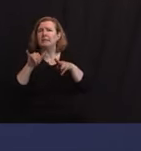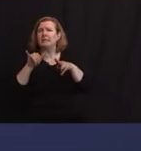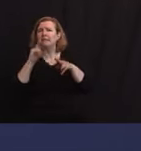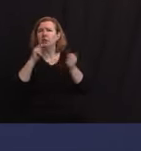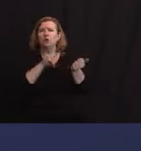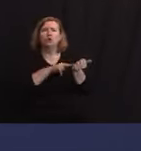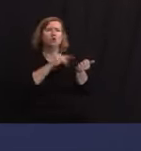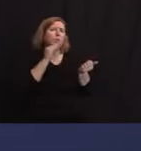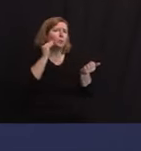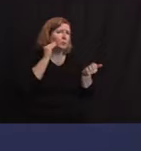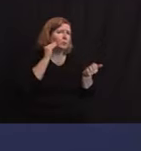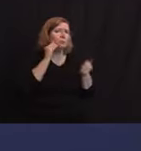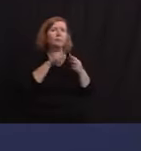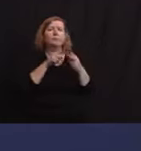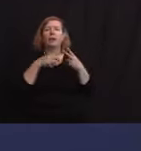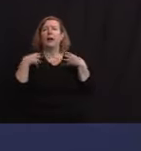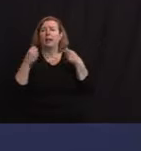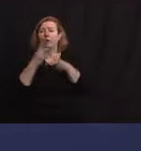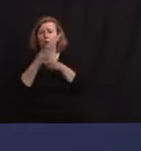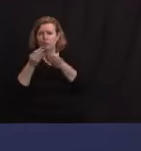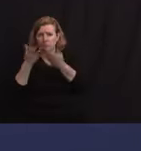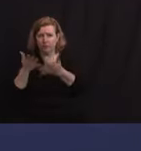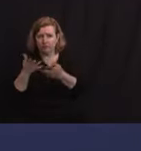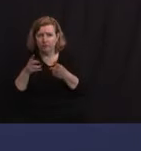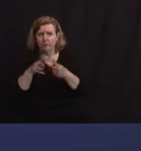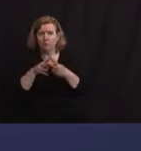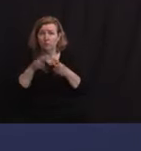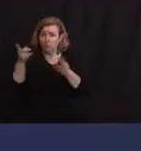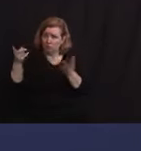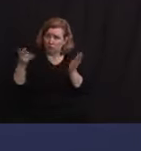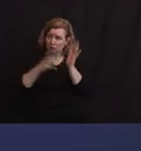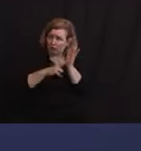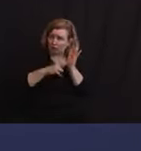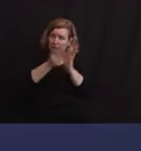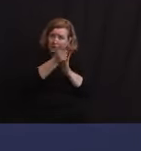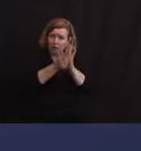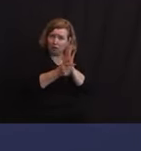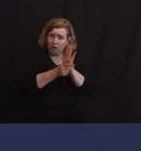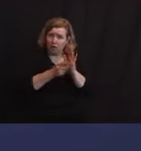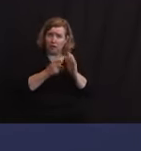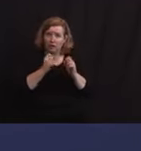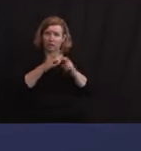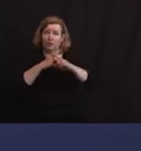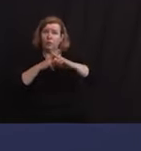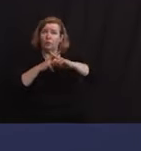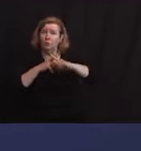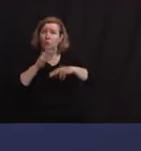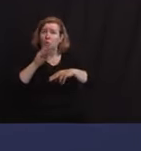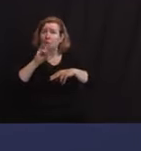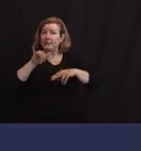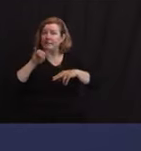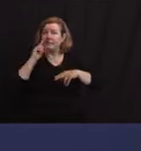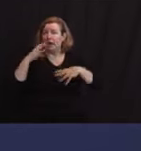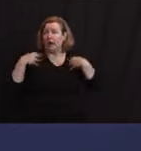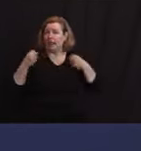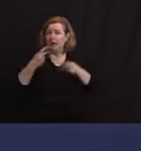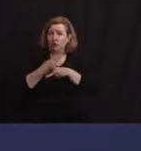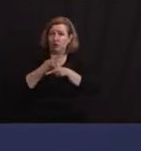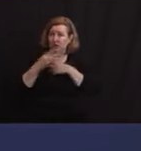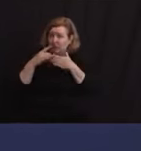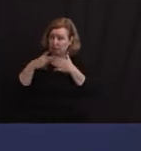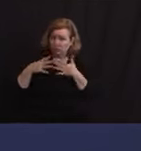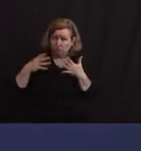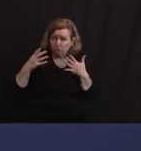bill that was similar but not identical a year ago, extending immunity to health care professionals. Do you think the legislature should revisit the immunity